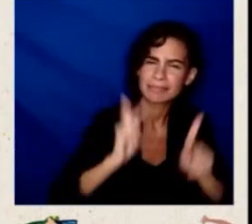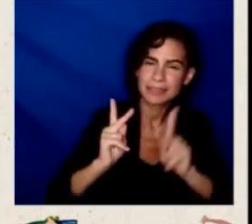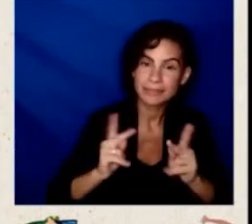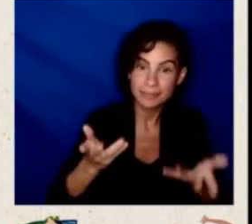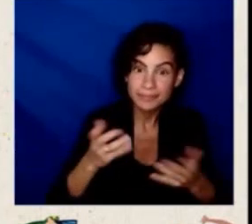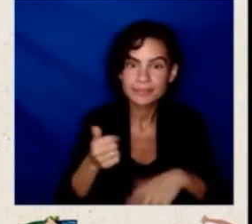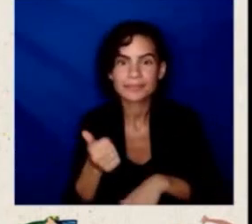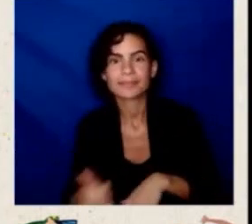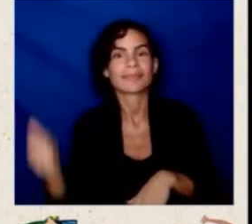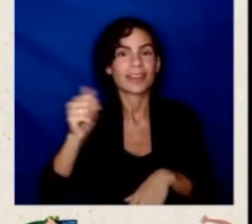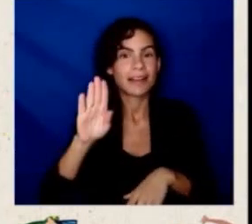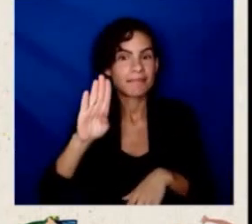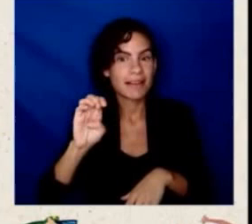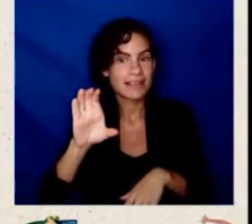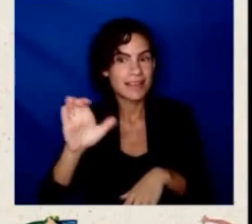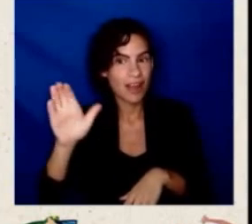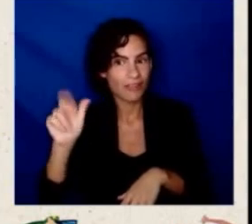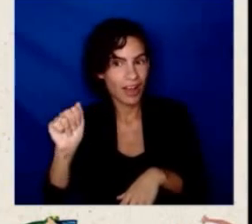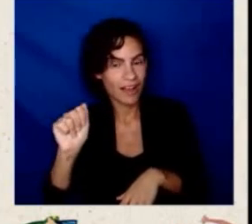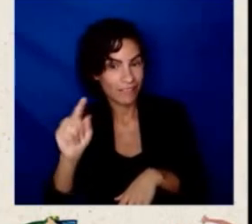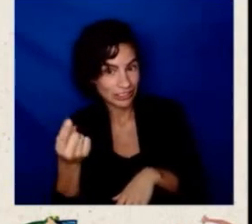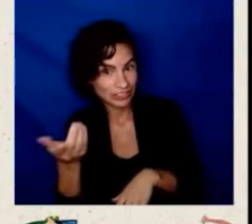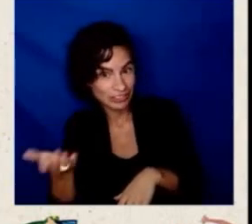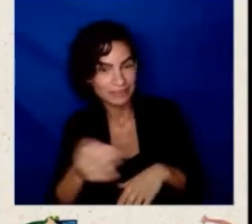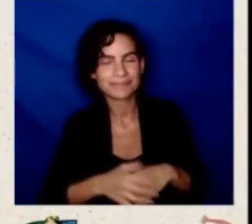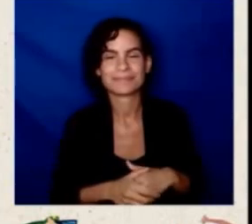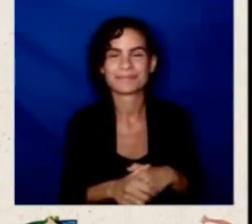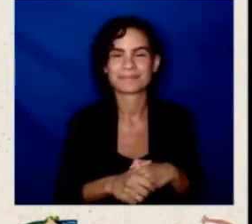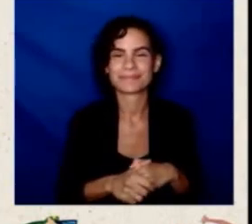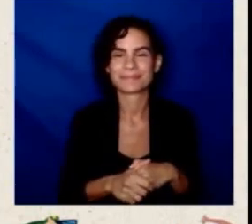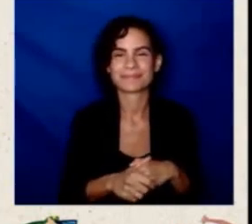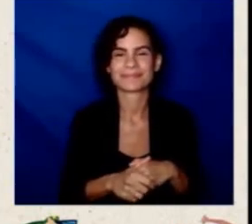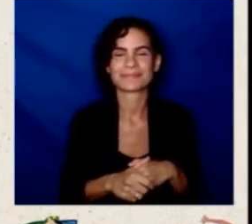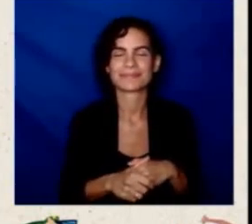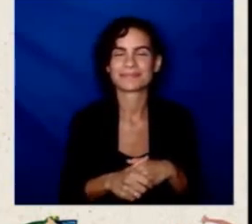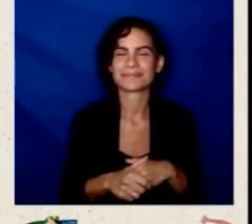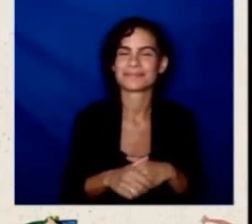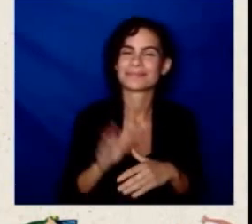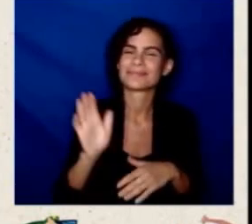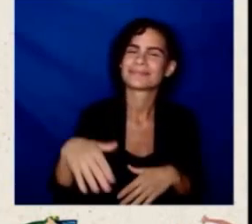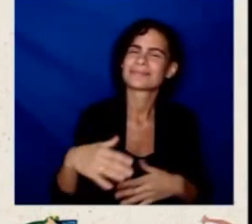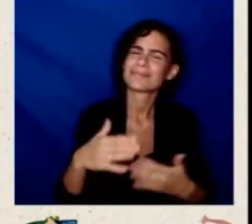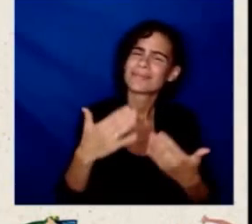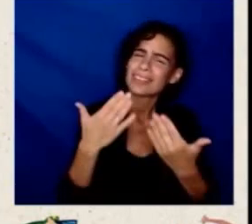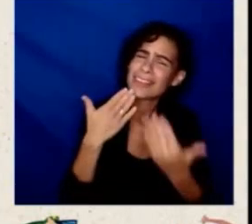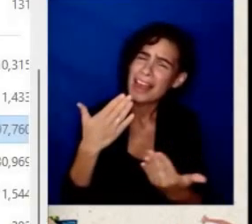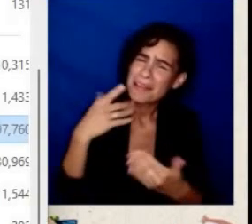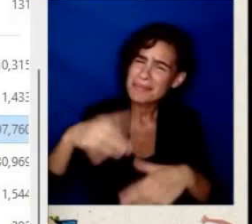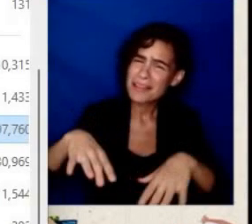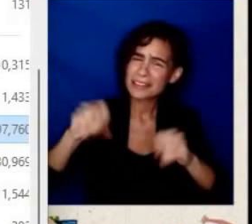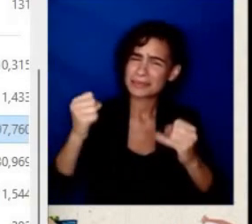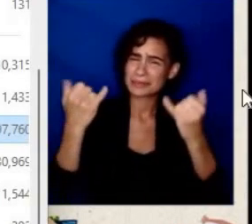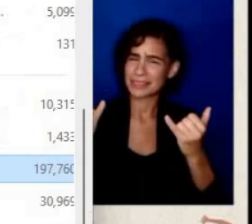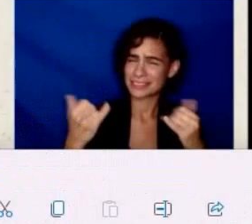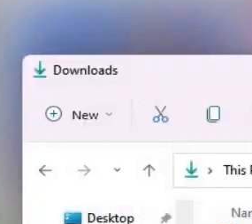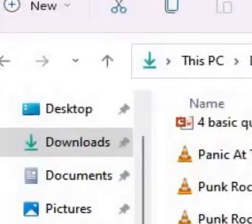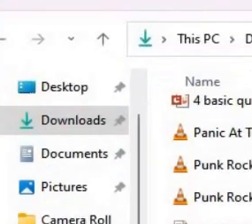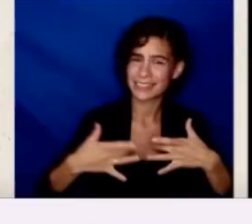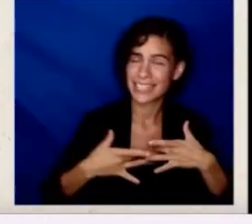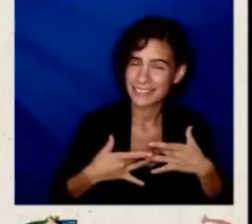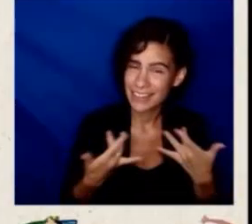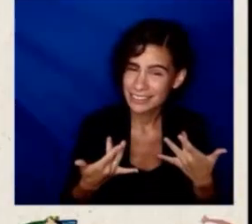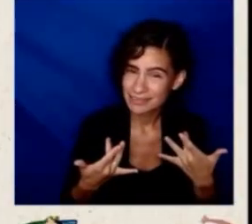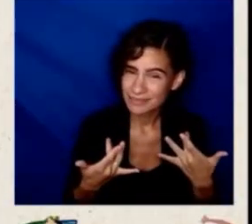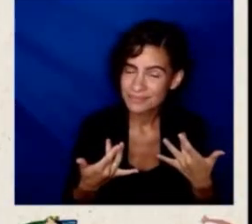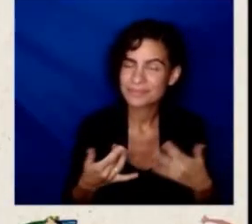Well, first, I want to say thank you for letting us be part of this dialogue with you. Second, I would say if